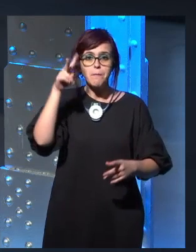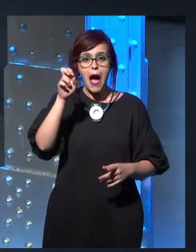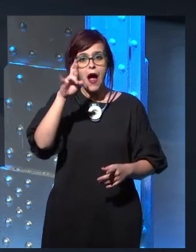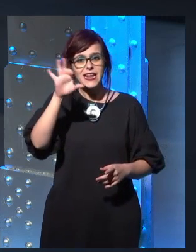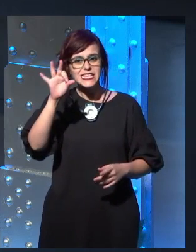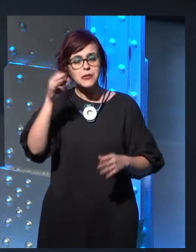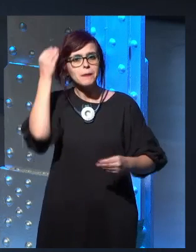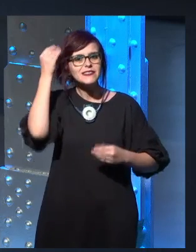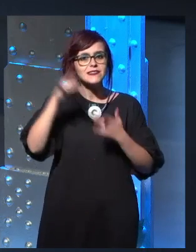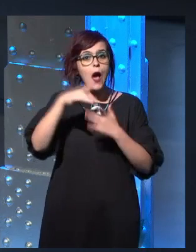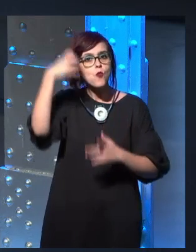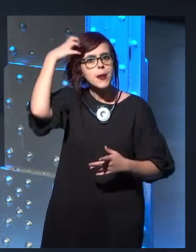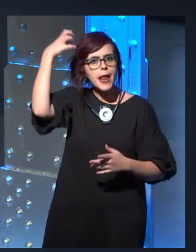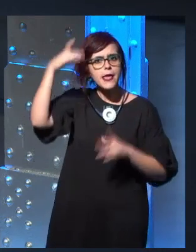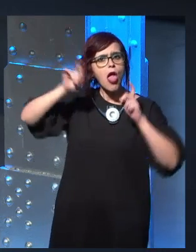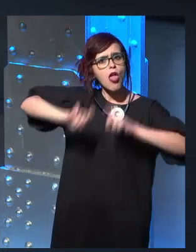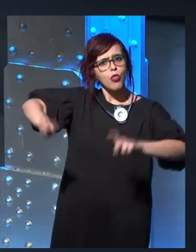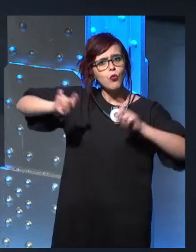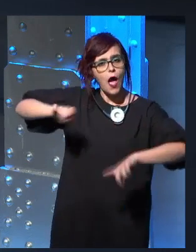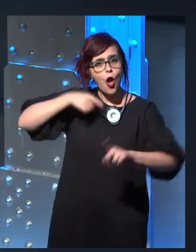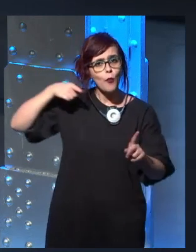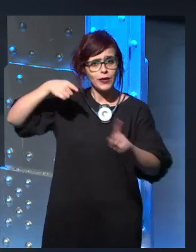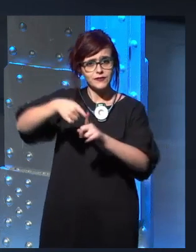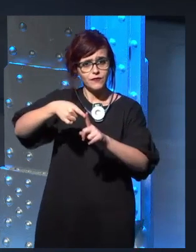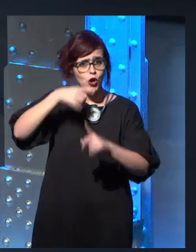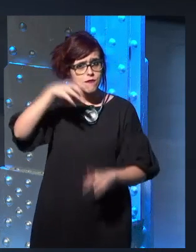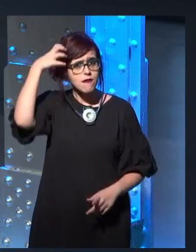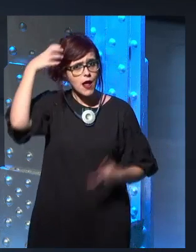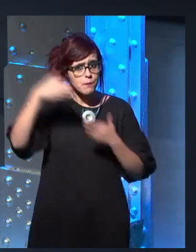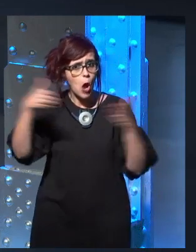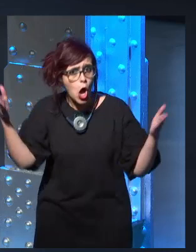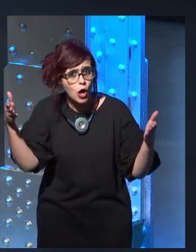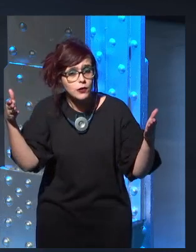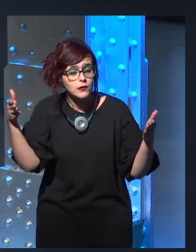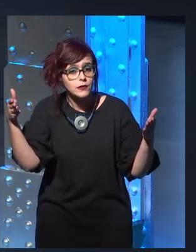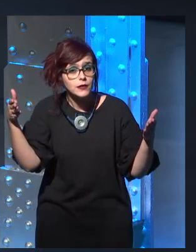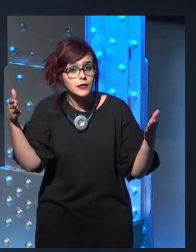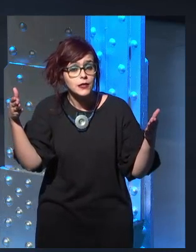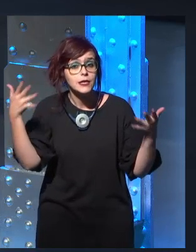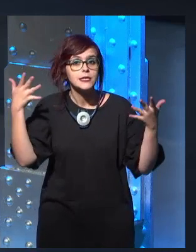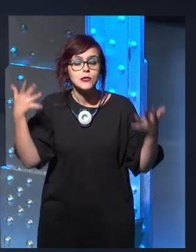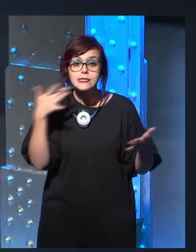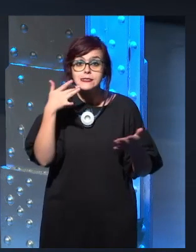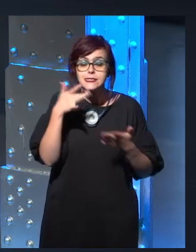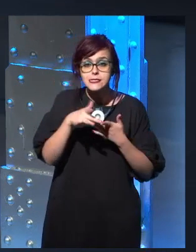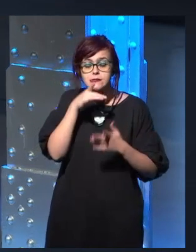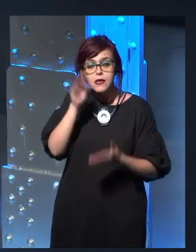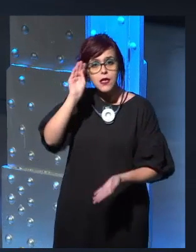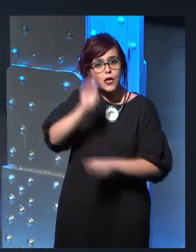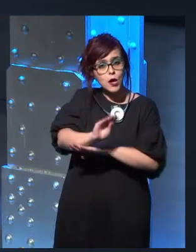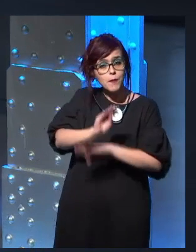to be a king. And then, aren't they a king? So if you raise someone to be Agen, isn't he Agen?